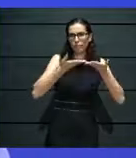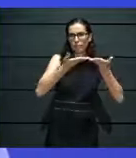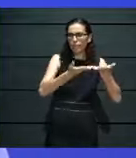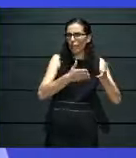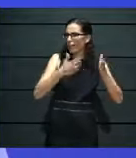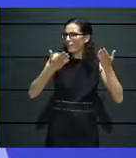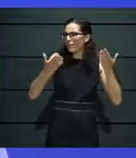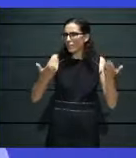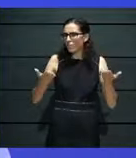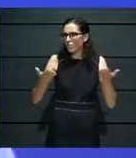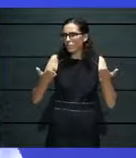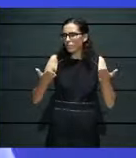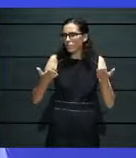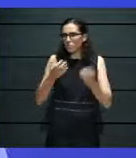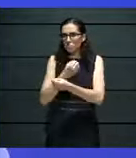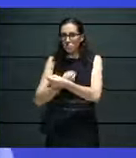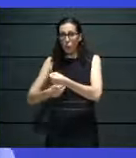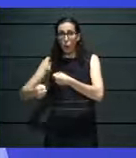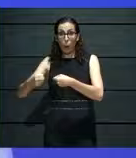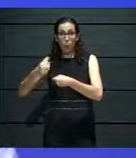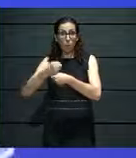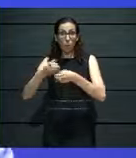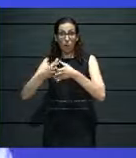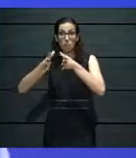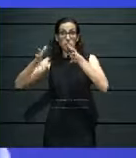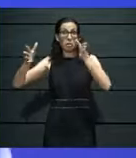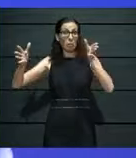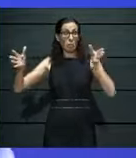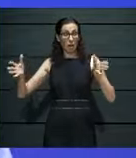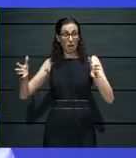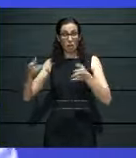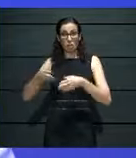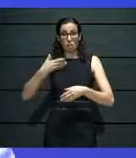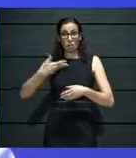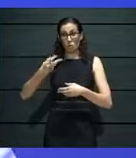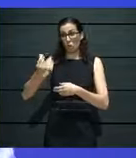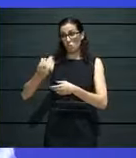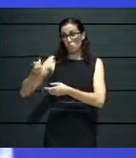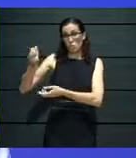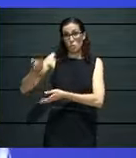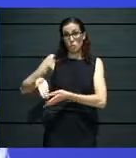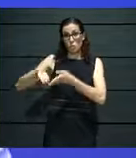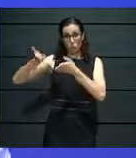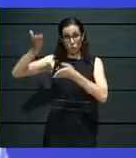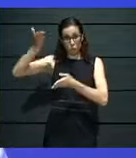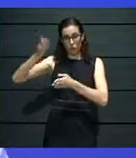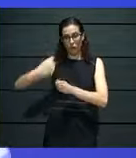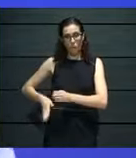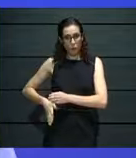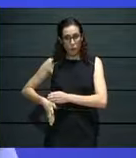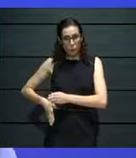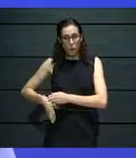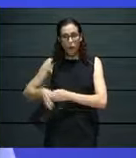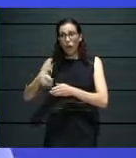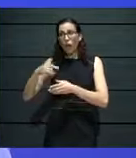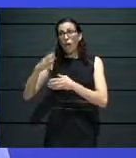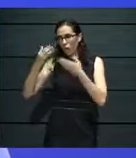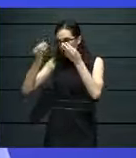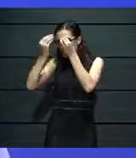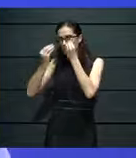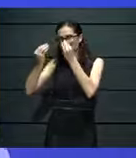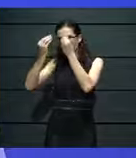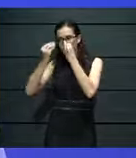major company, corporate company, for-profit company engages and studies and understands. And it's about time